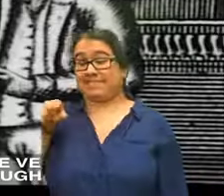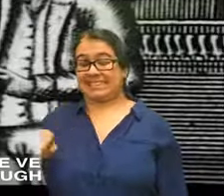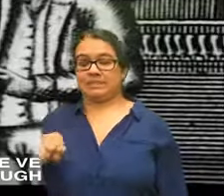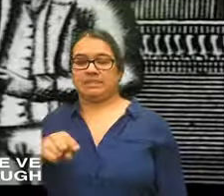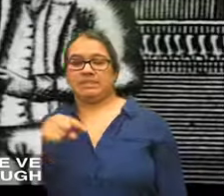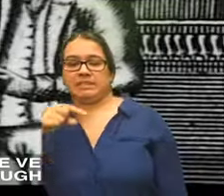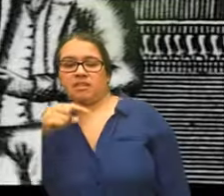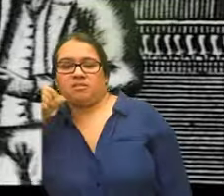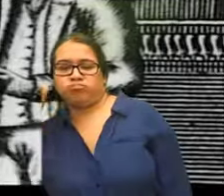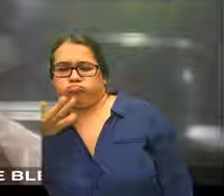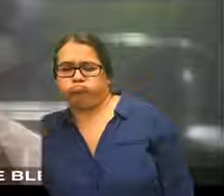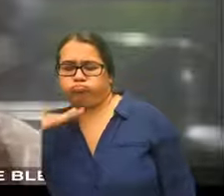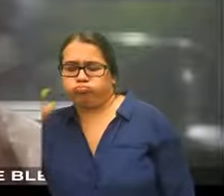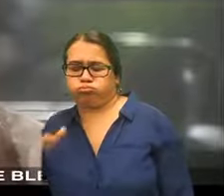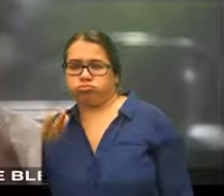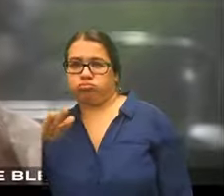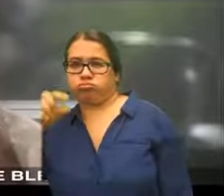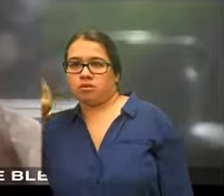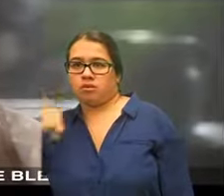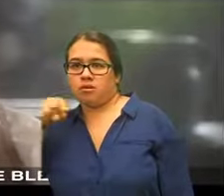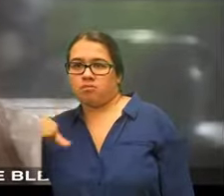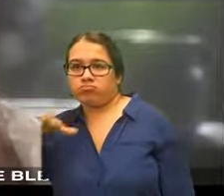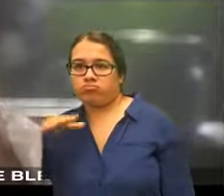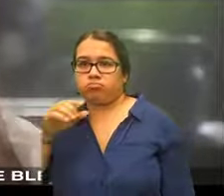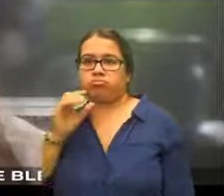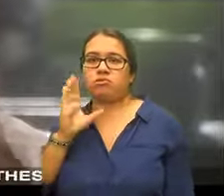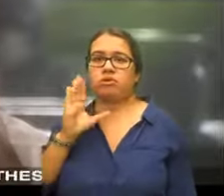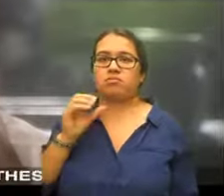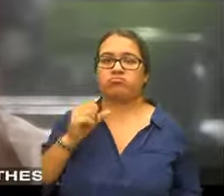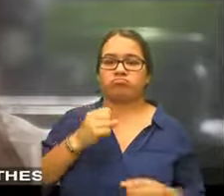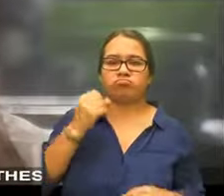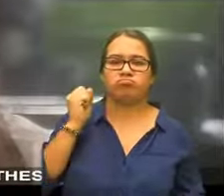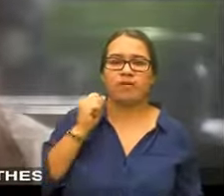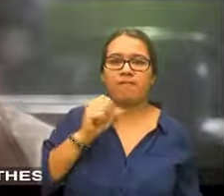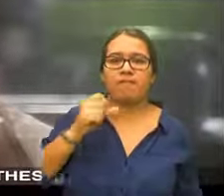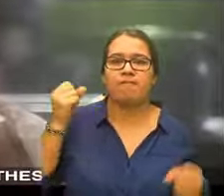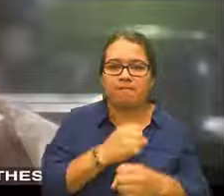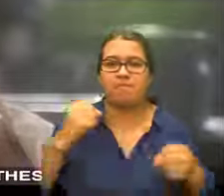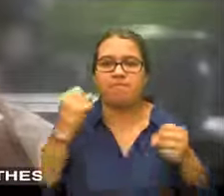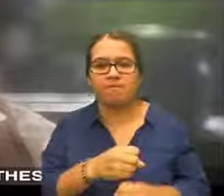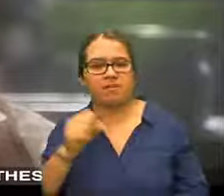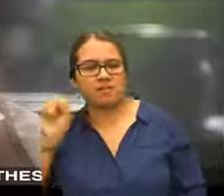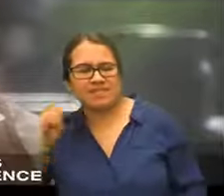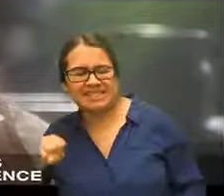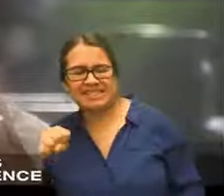property we fought for whose independence we bled for yes we owe money to these men